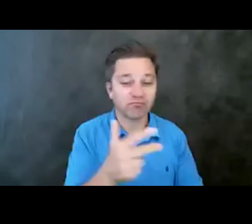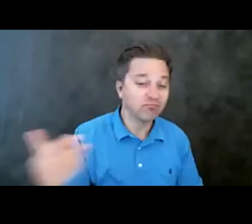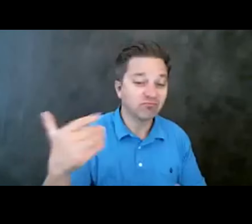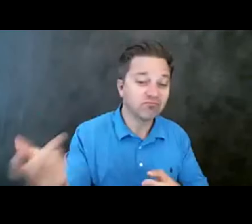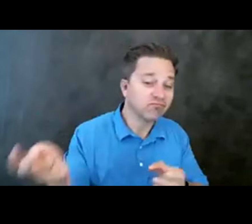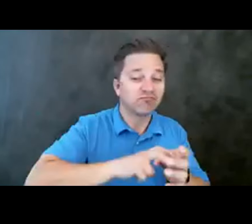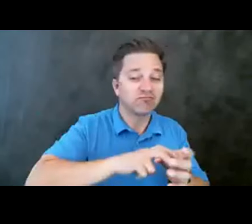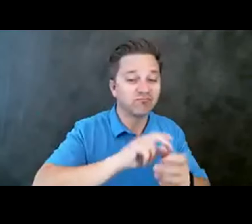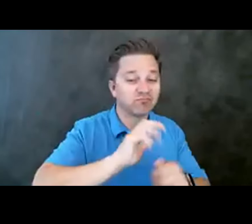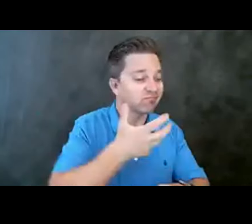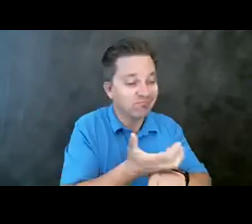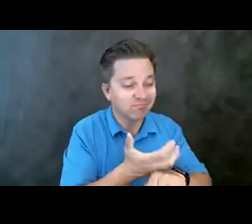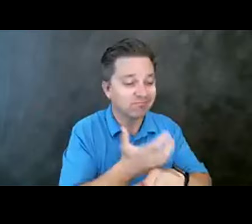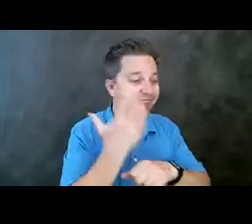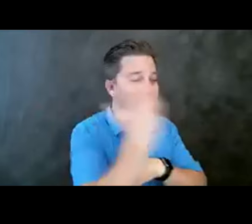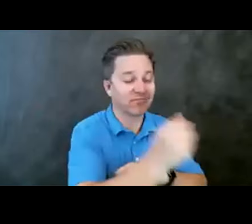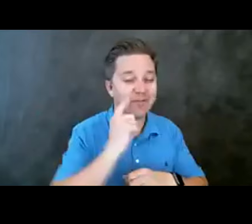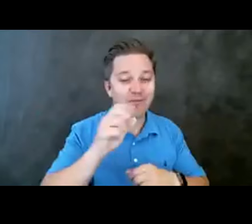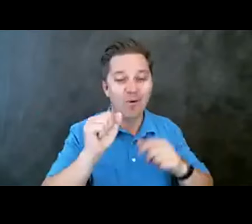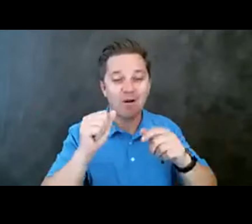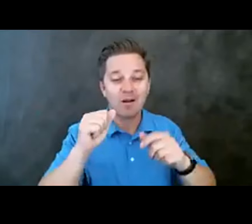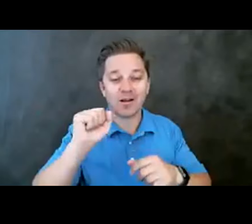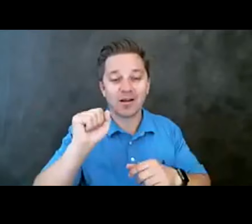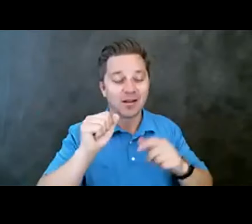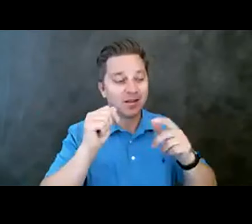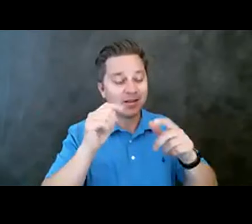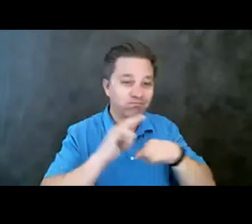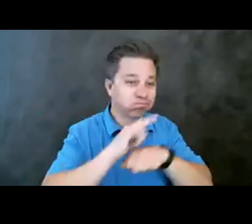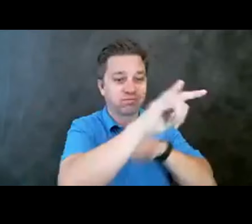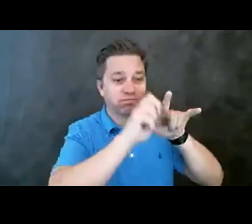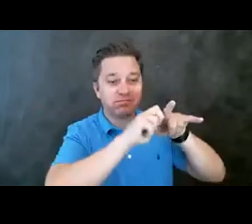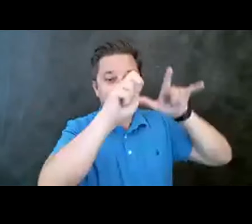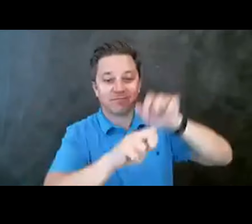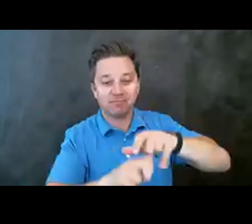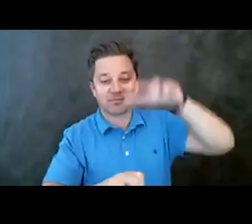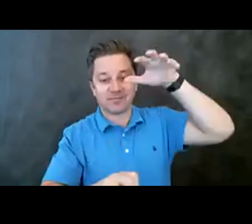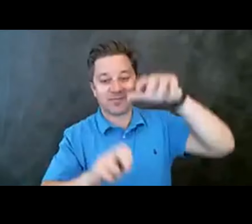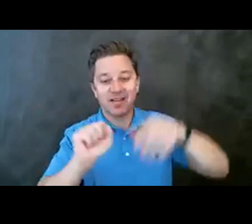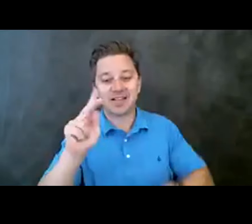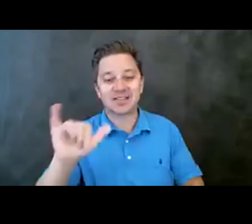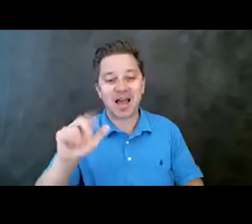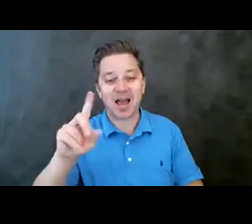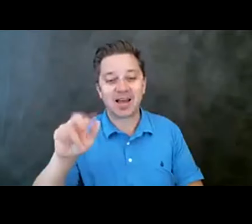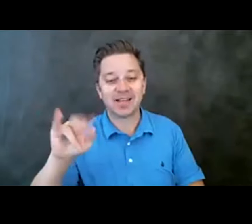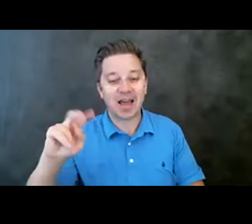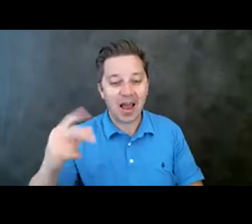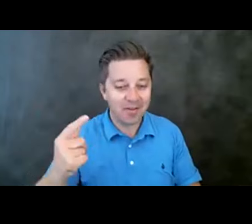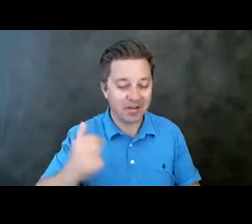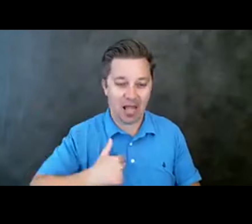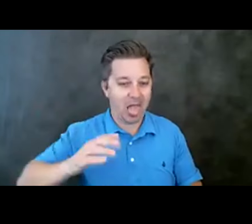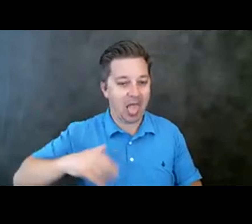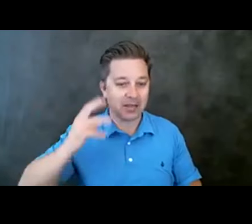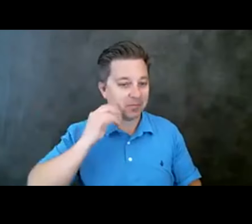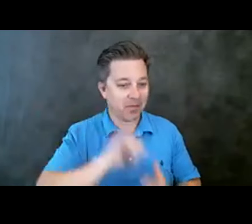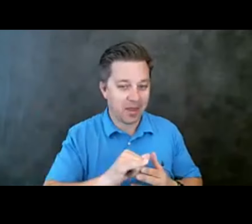agree, except for those of you who have been skydiving multiple times, that it would be pretty frightening, right? I've never been skydiving before. We're going to go against this